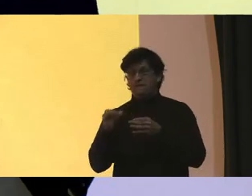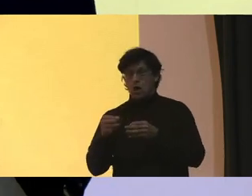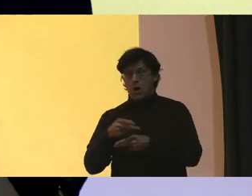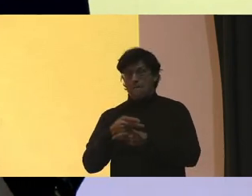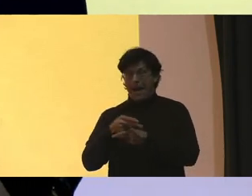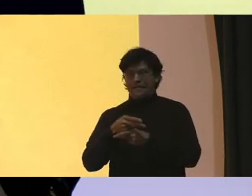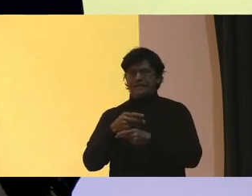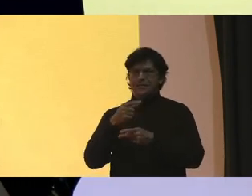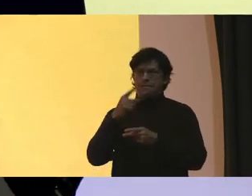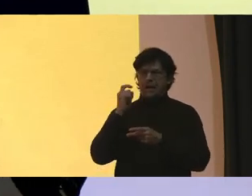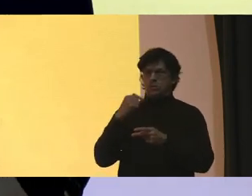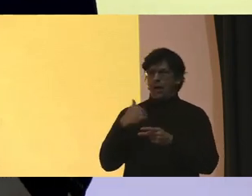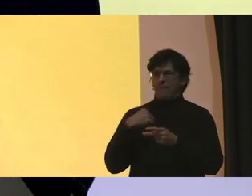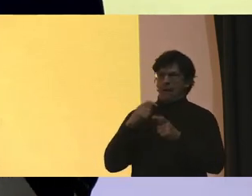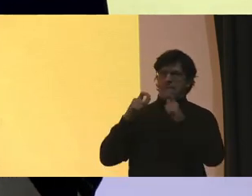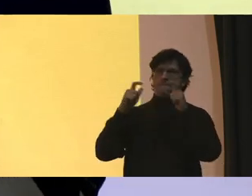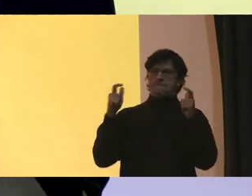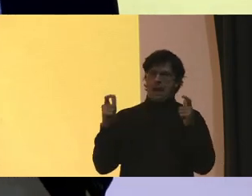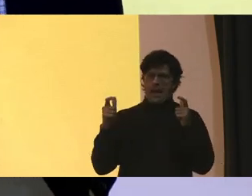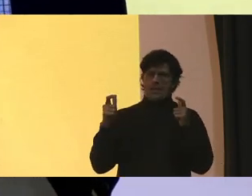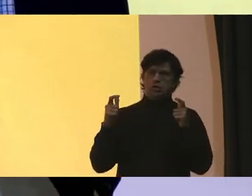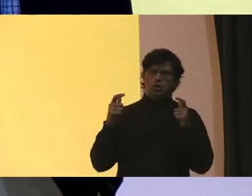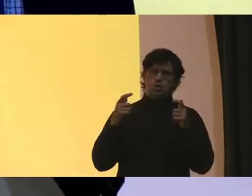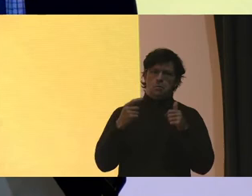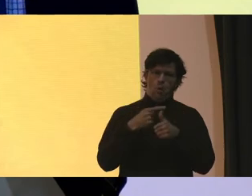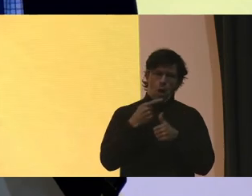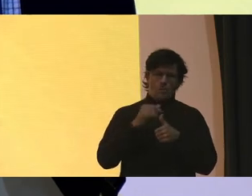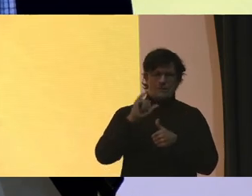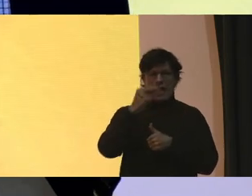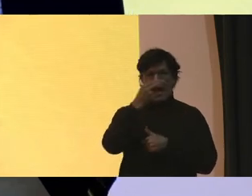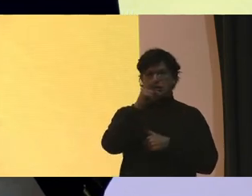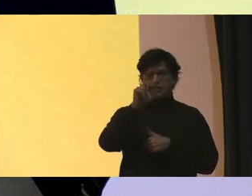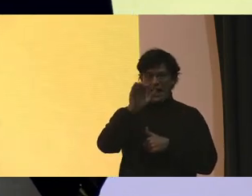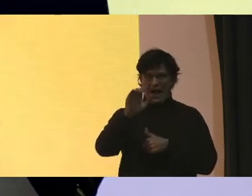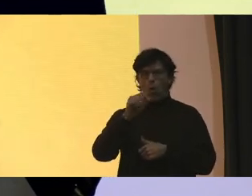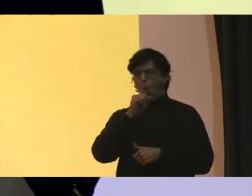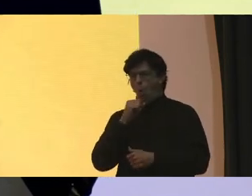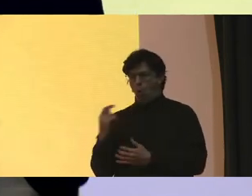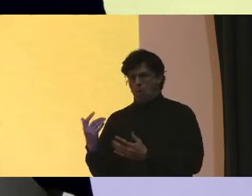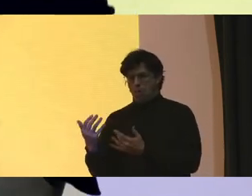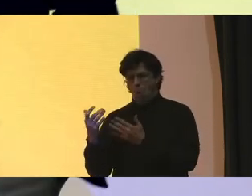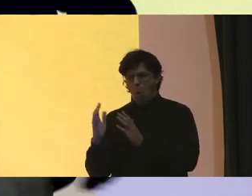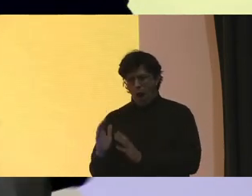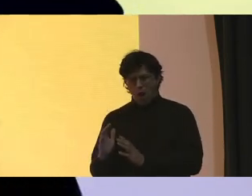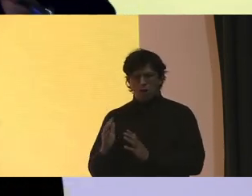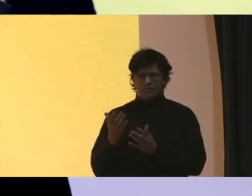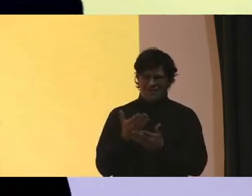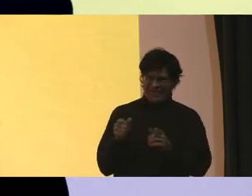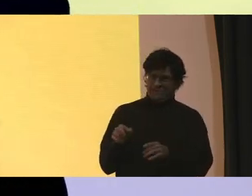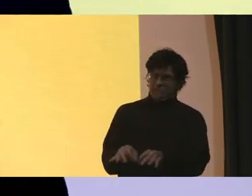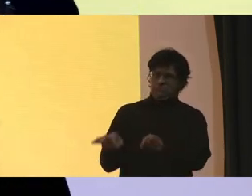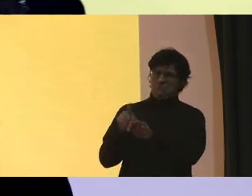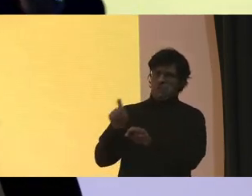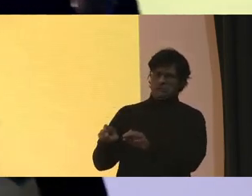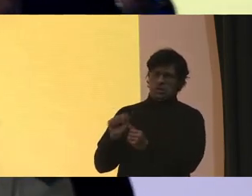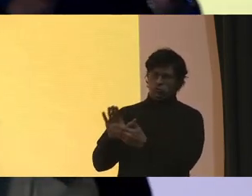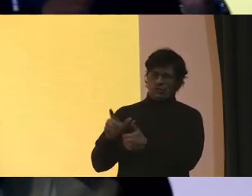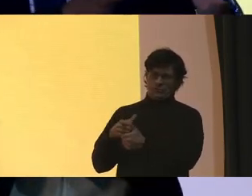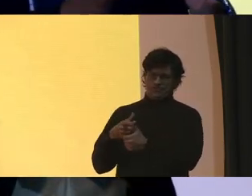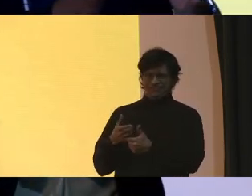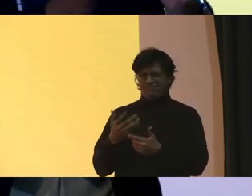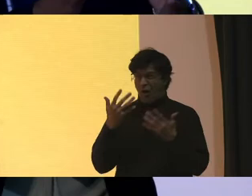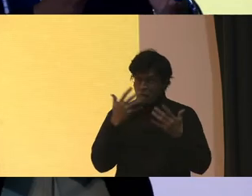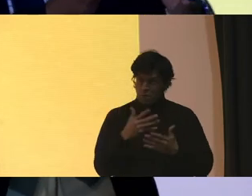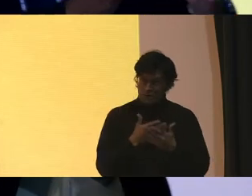major priorities HVAC, old boilers, things that have to be addressed Unfortunately, there are things